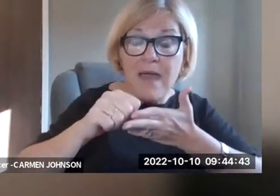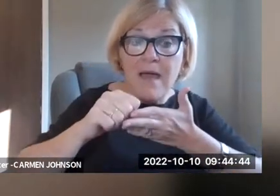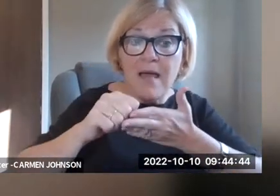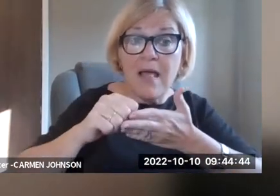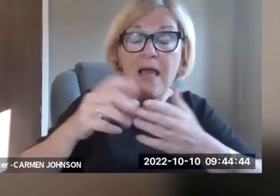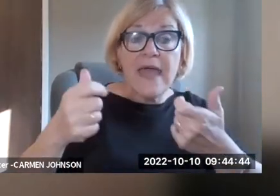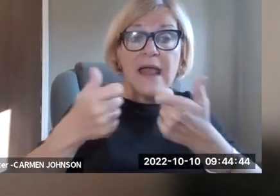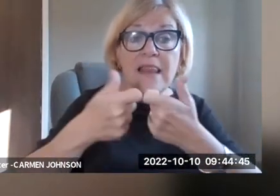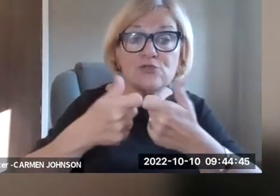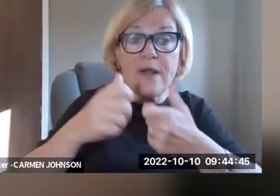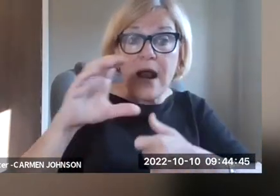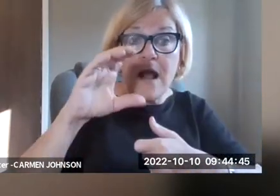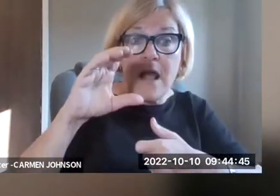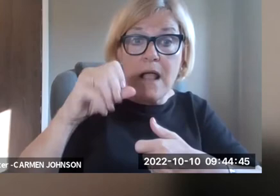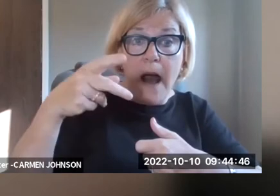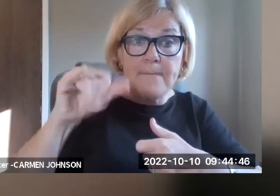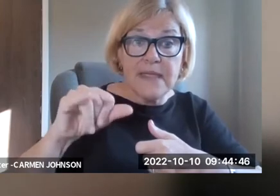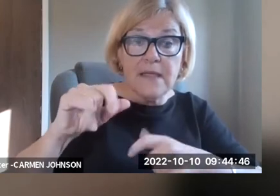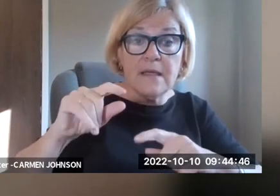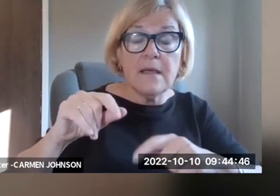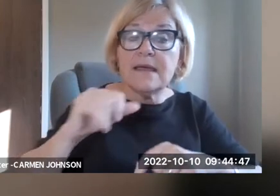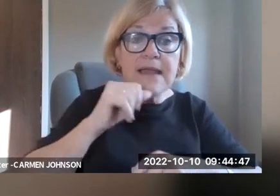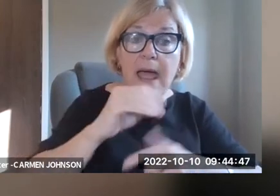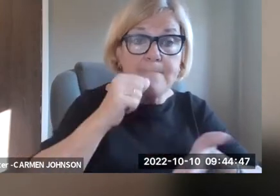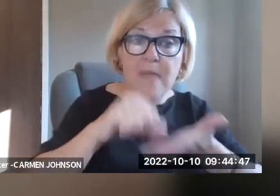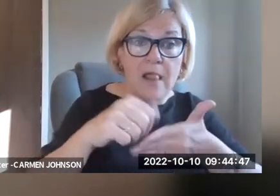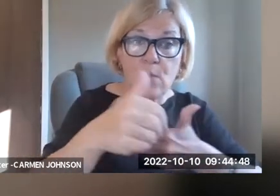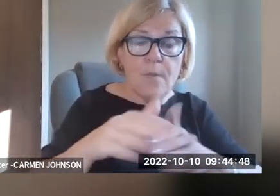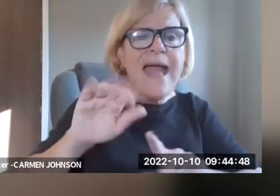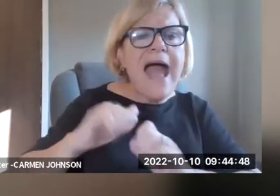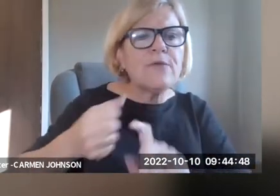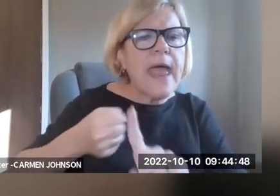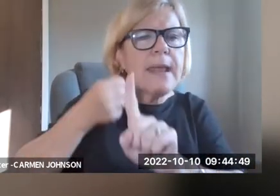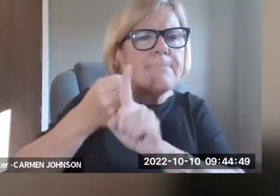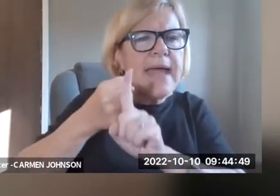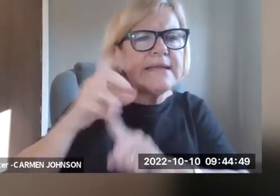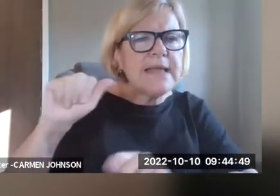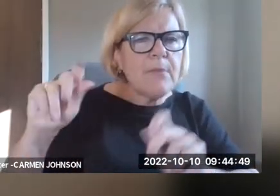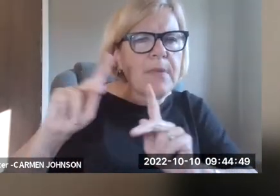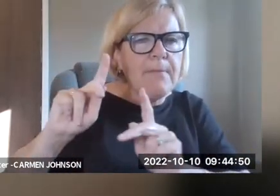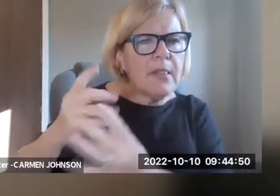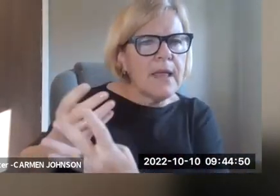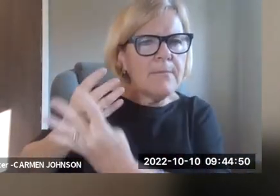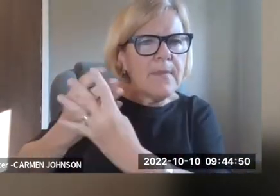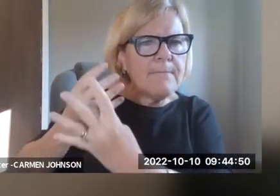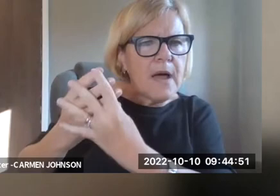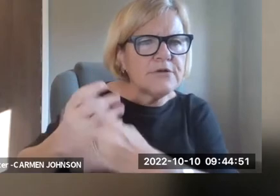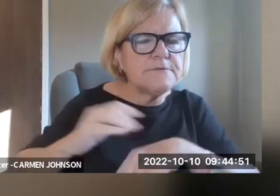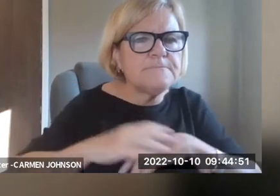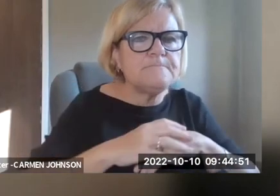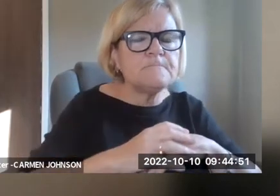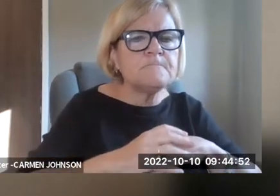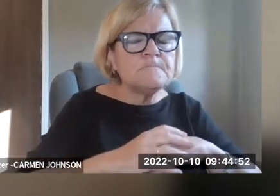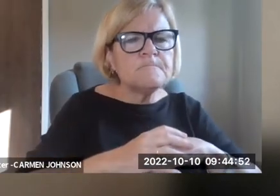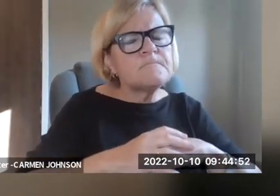since prisons are starting to use scans of, um, mail and then sends electronic copies to prison mail rooms. And